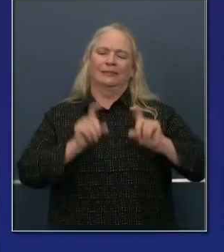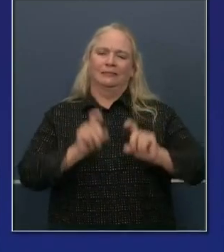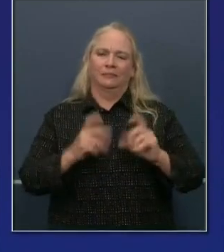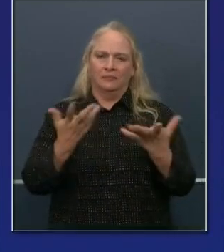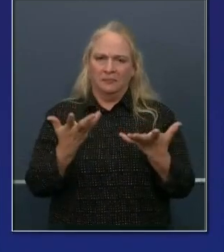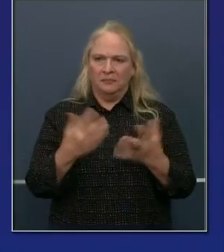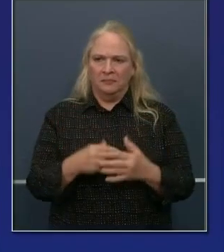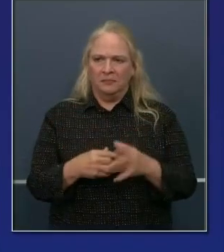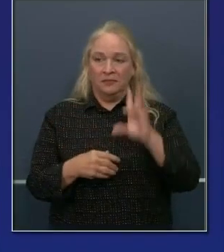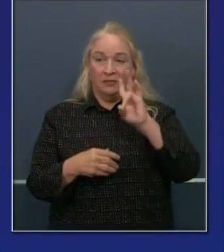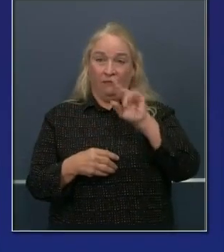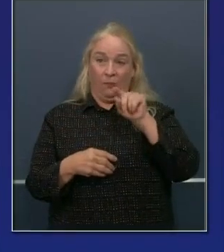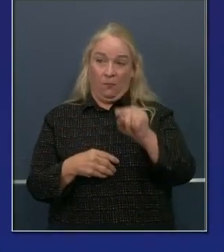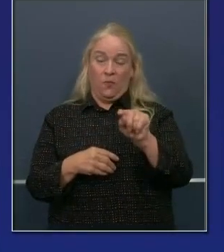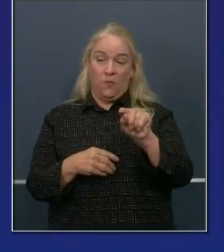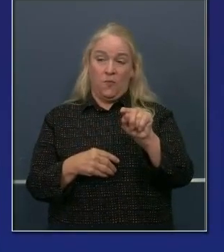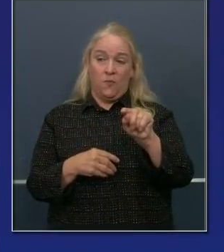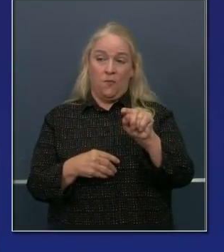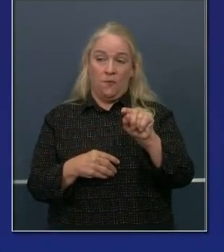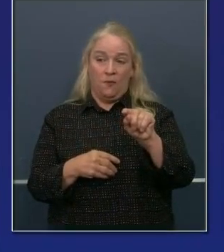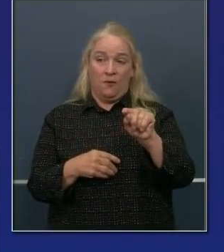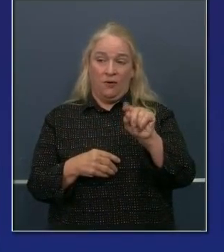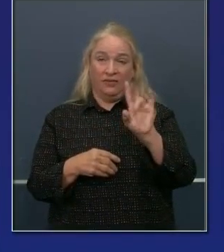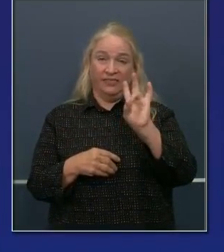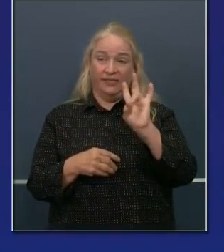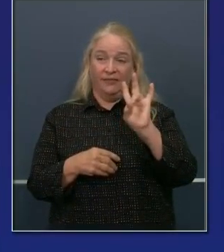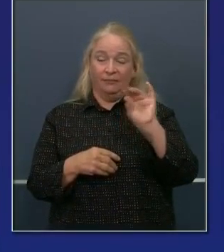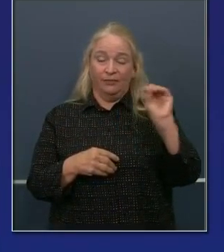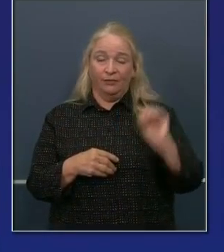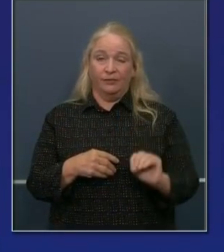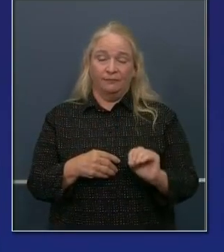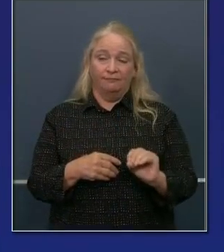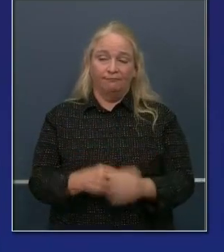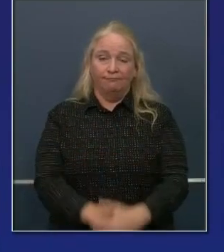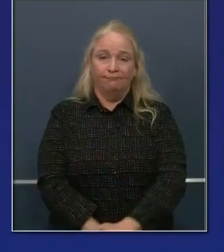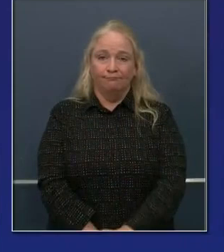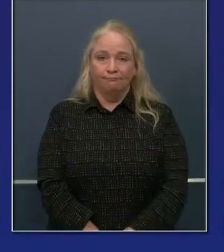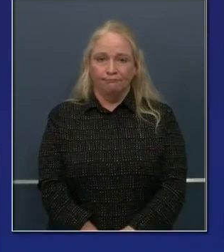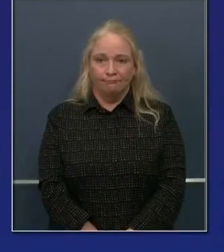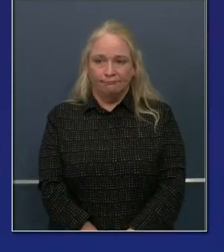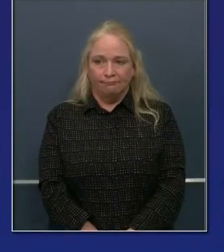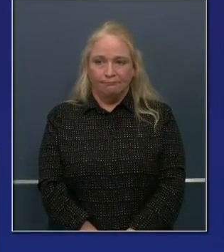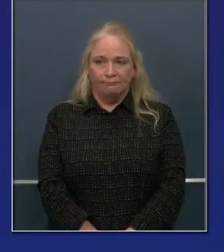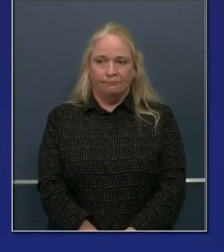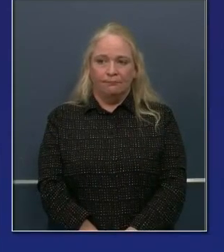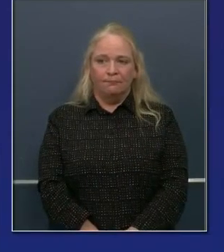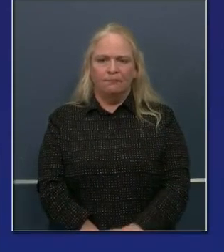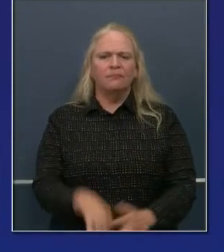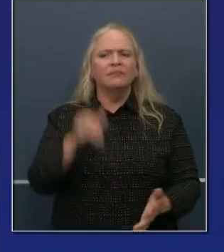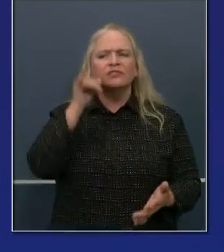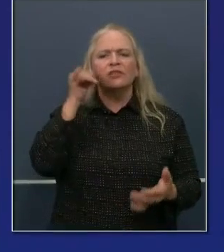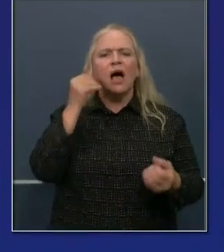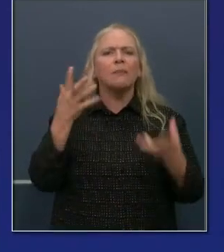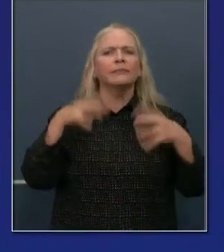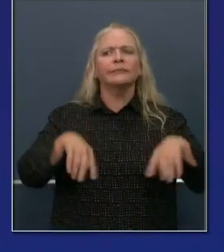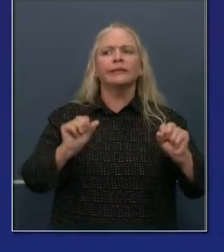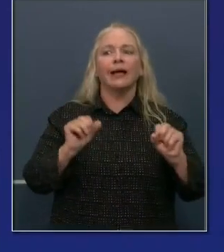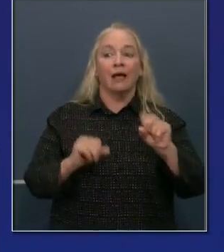107,000. For what it's worth, yesterday, we tested over 137,000 people.